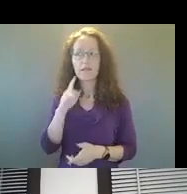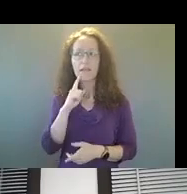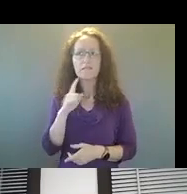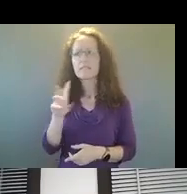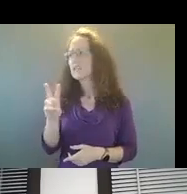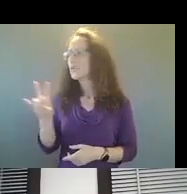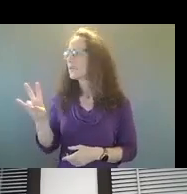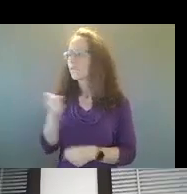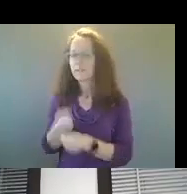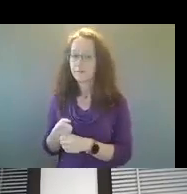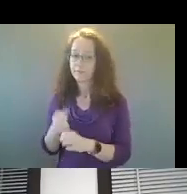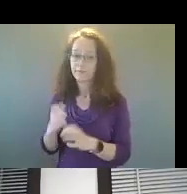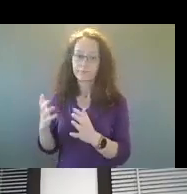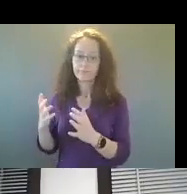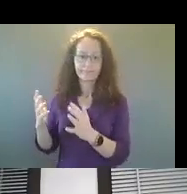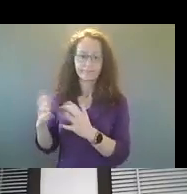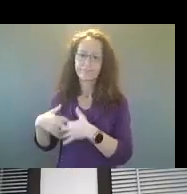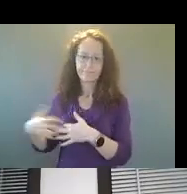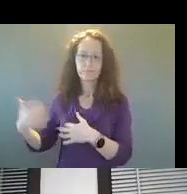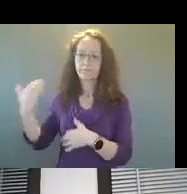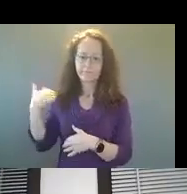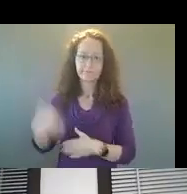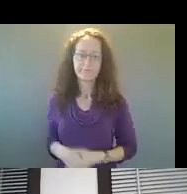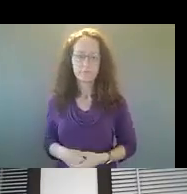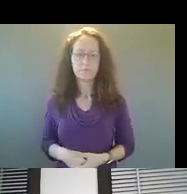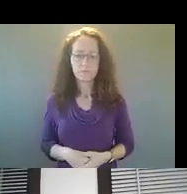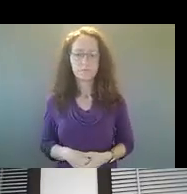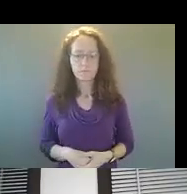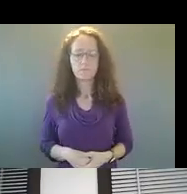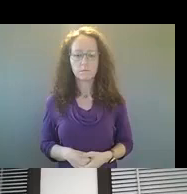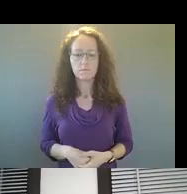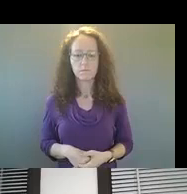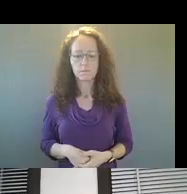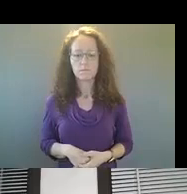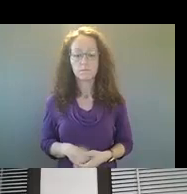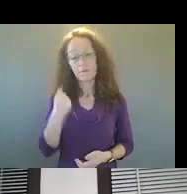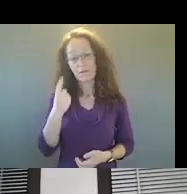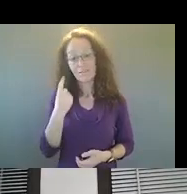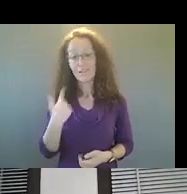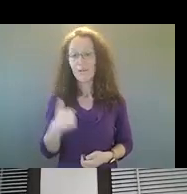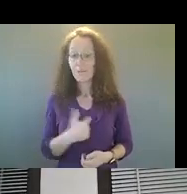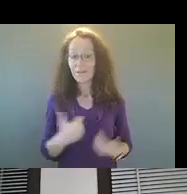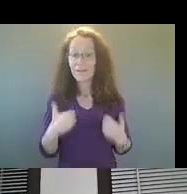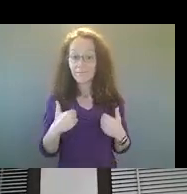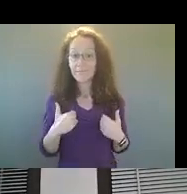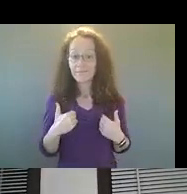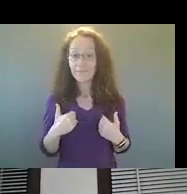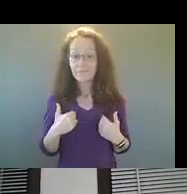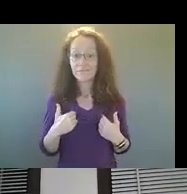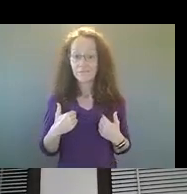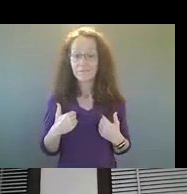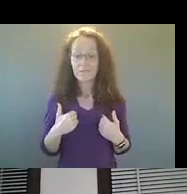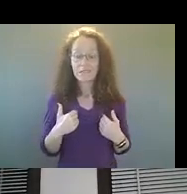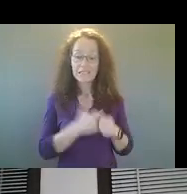six, seven years since we have, uh, disbanded our narcotics unit. Um, however, we do have, um, our, our